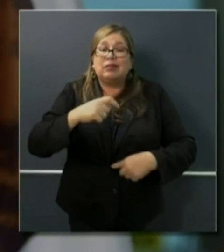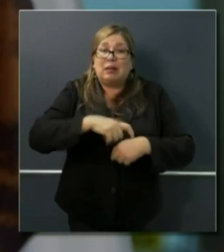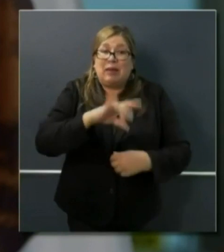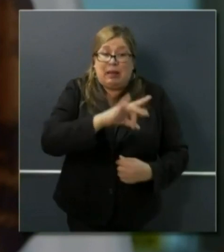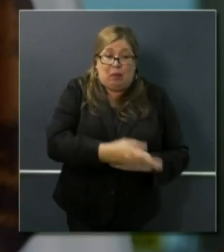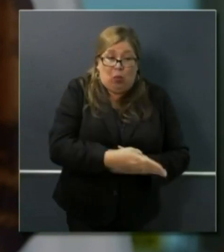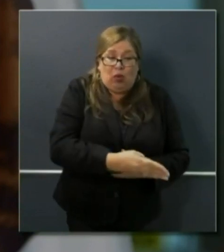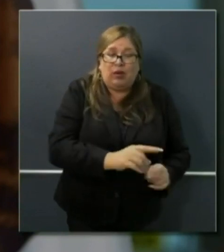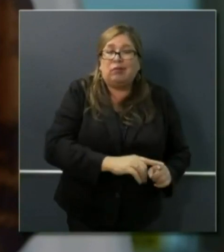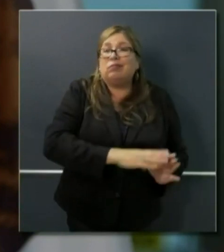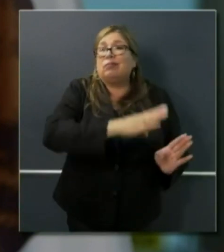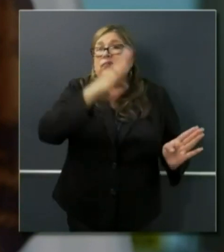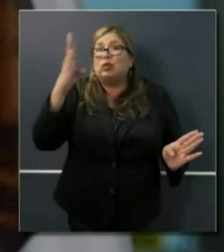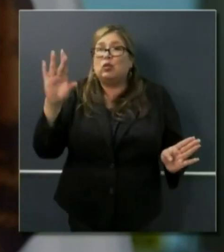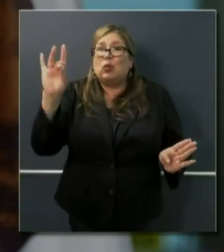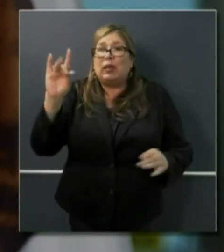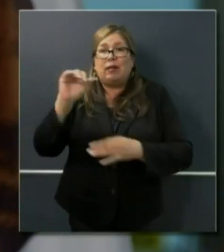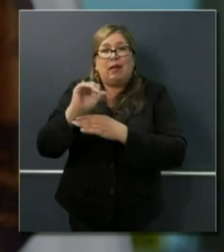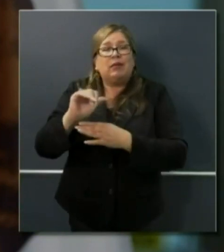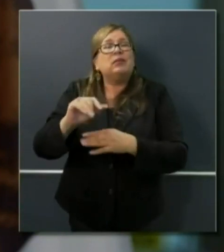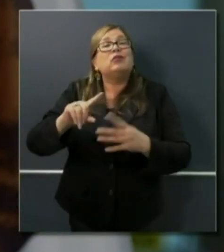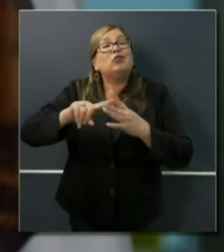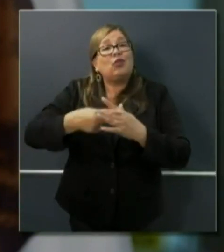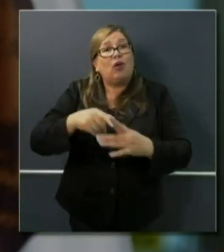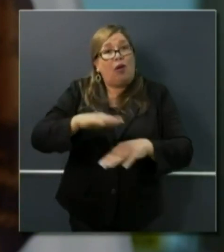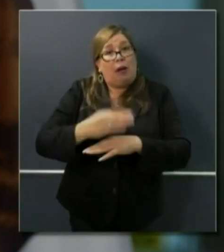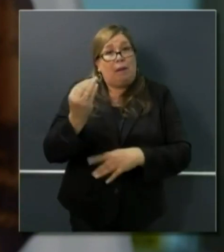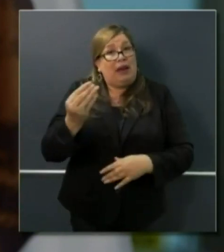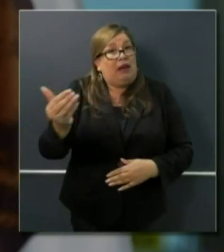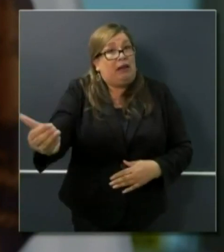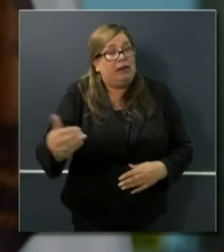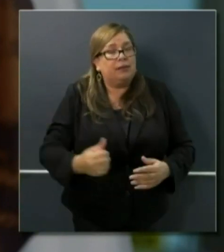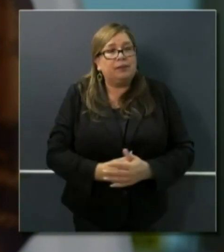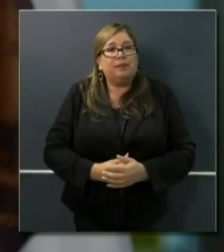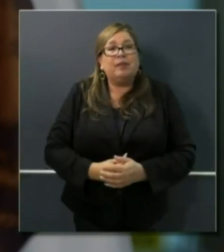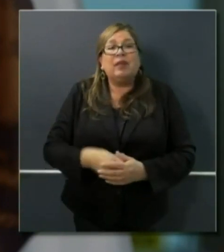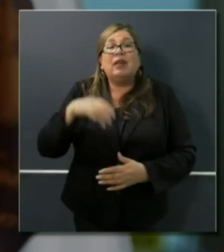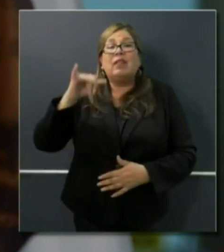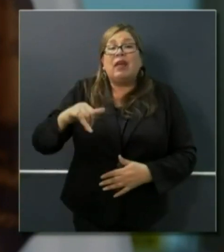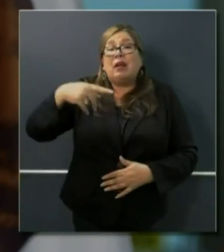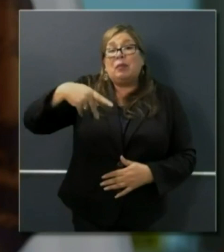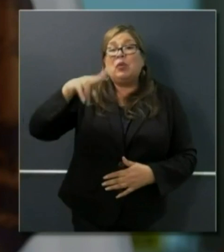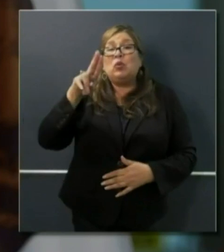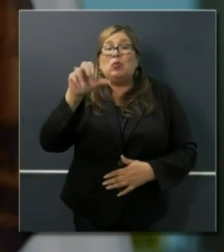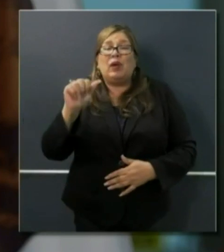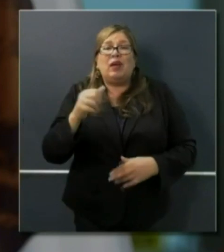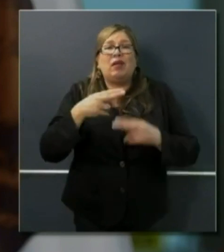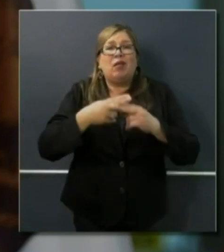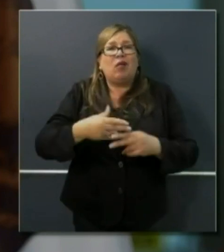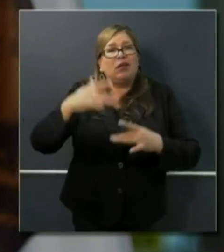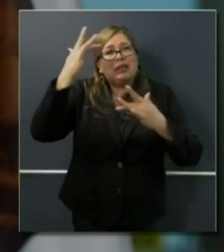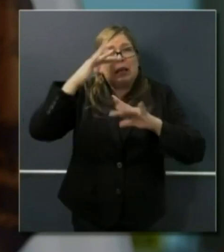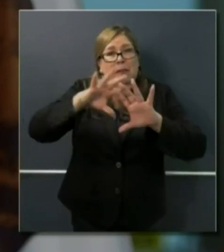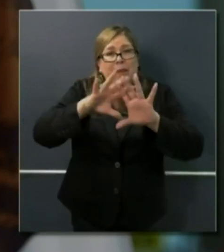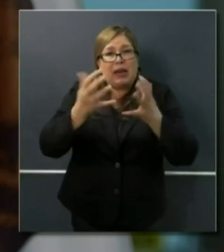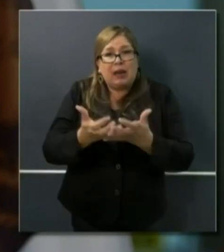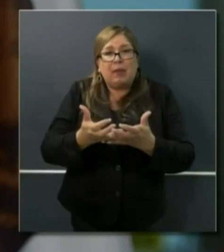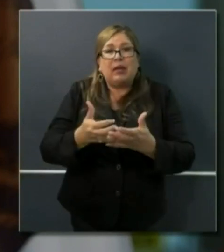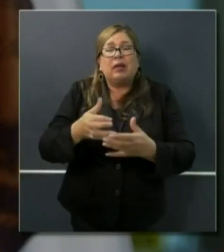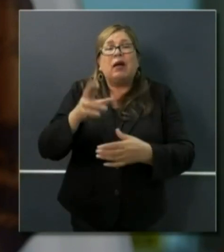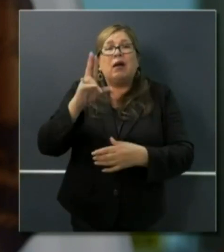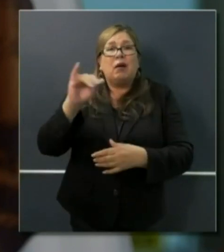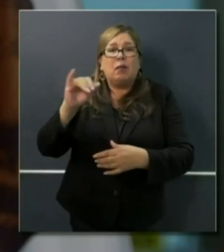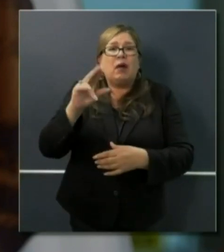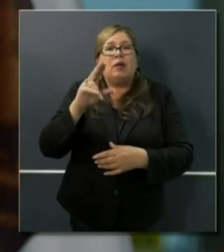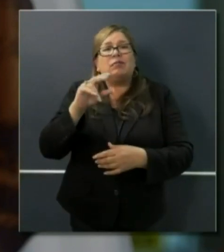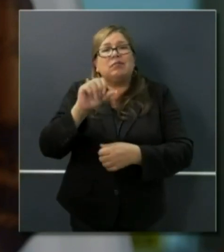p.m. beginning Monday. Also on the Pandemic Unemployment Assistance, or PUA, we will be launching